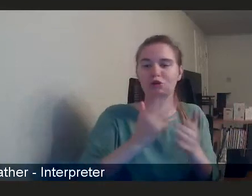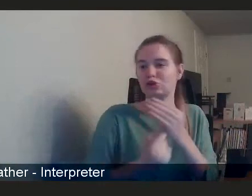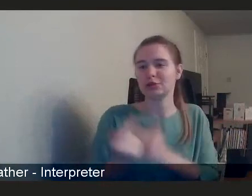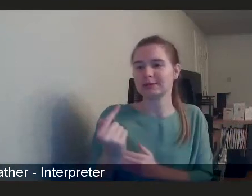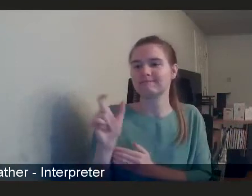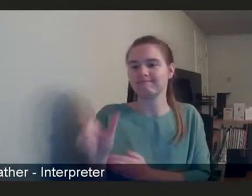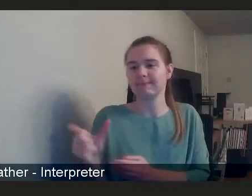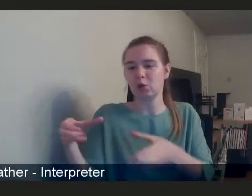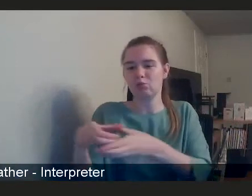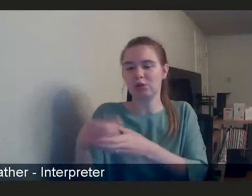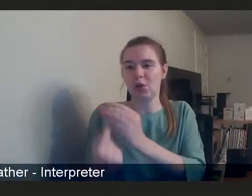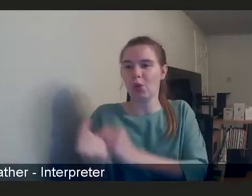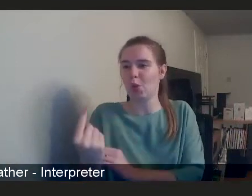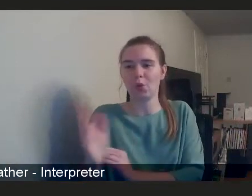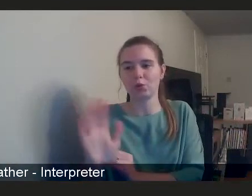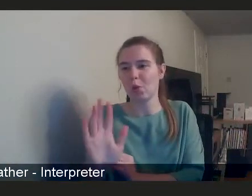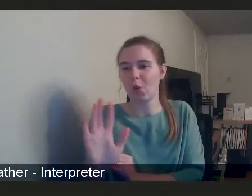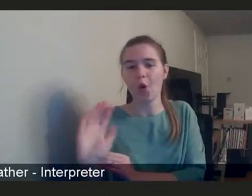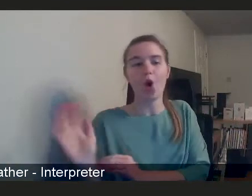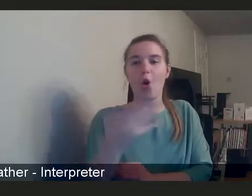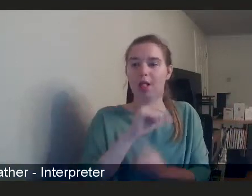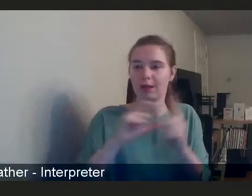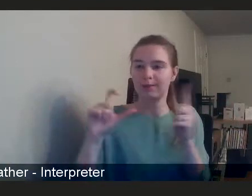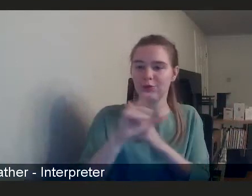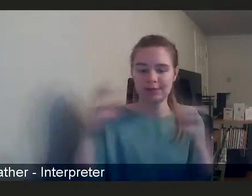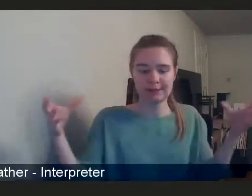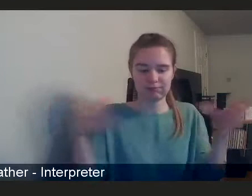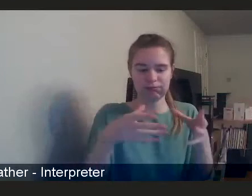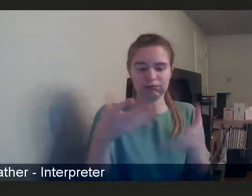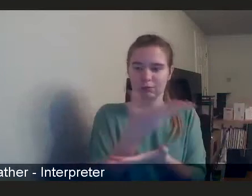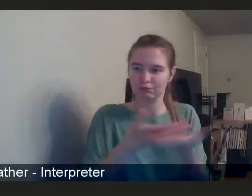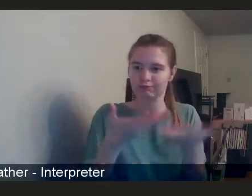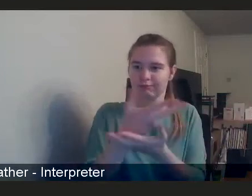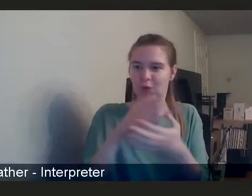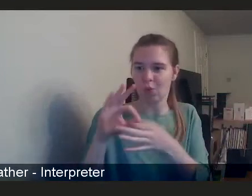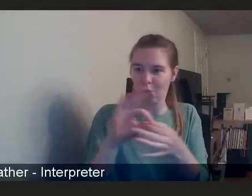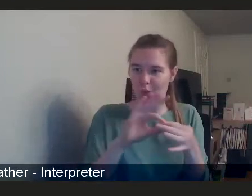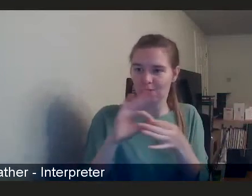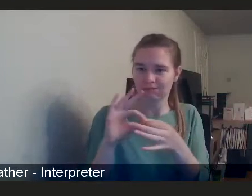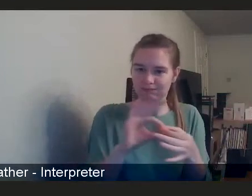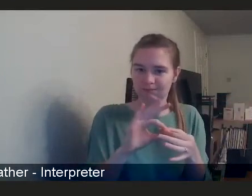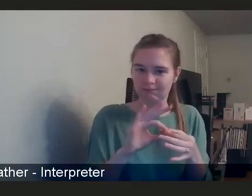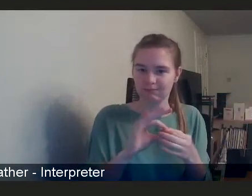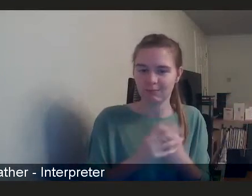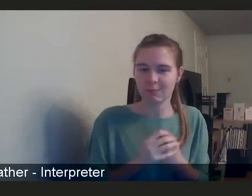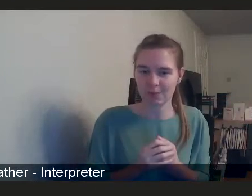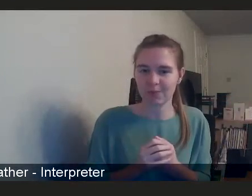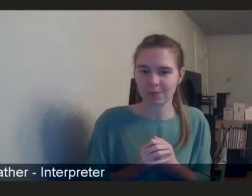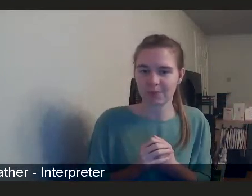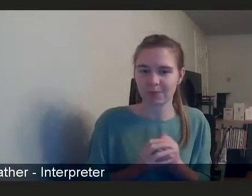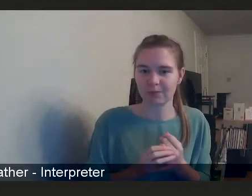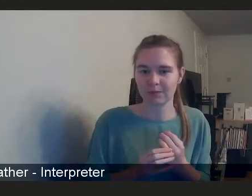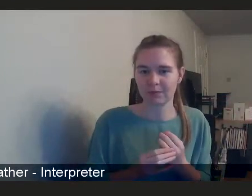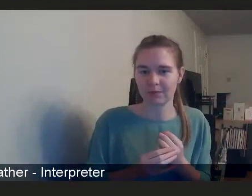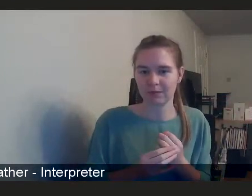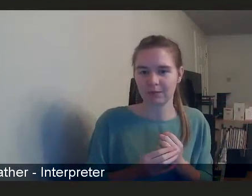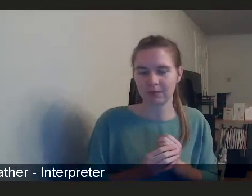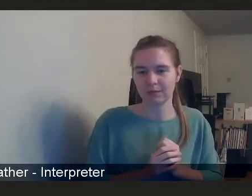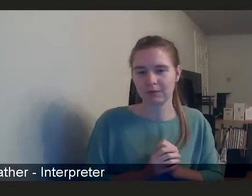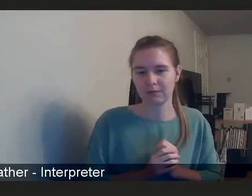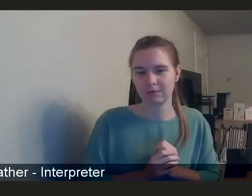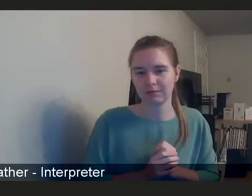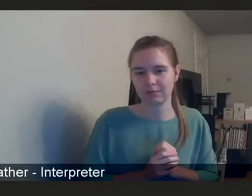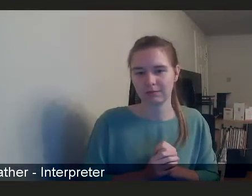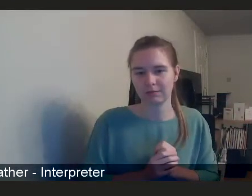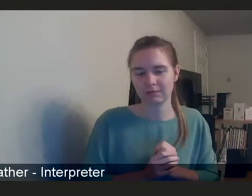not left with those who often face some great discrimination to find the way the way through.